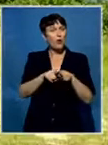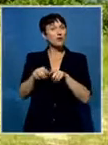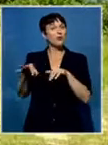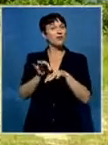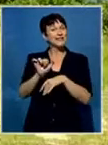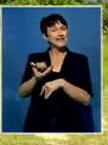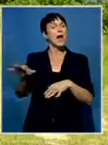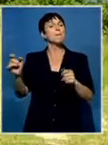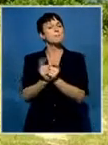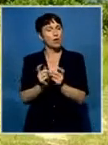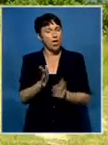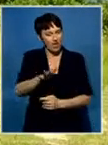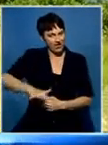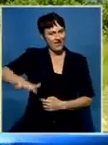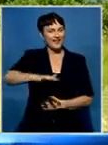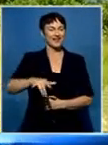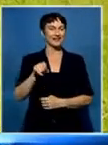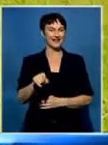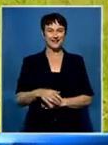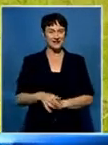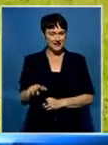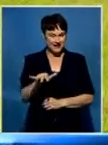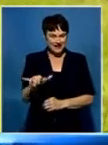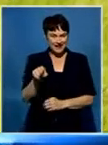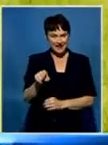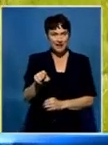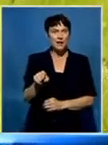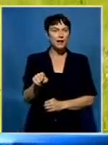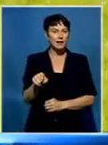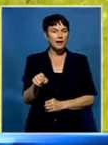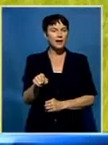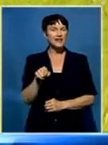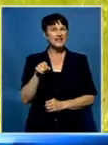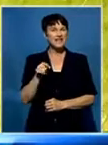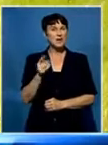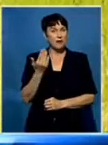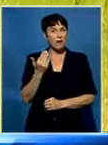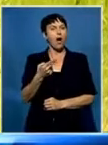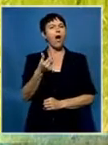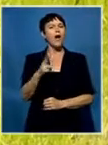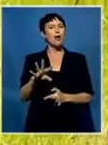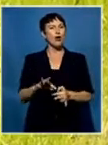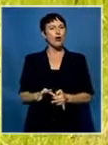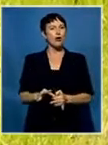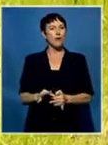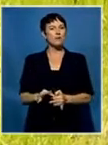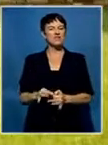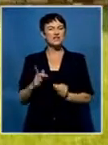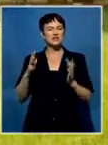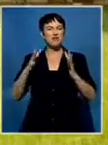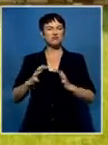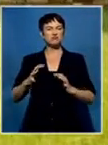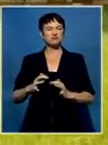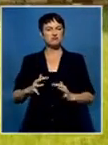Odi in Maseru, all that remains of Chris Hany's home. Here too, several